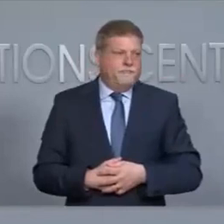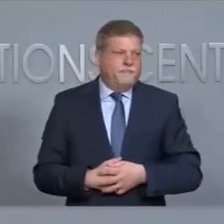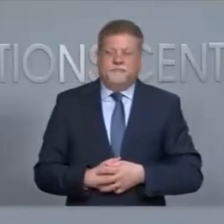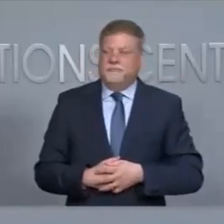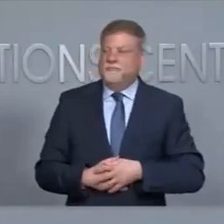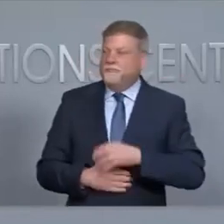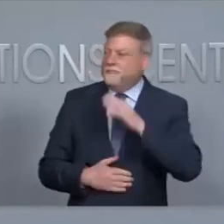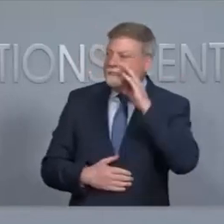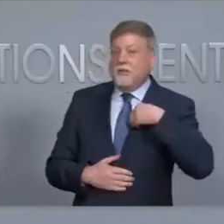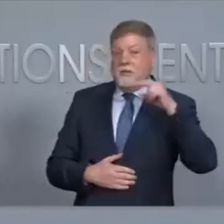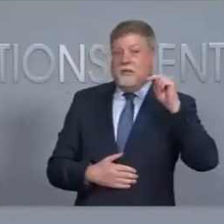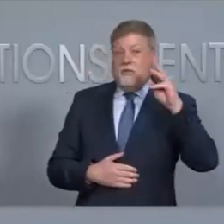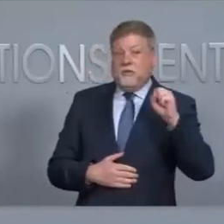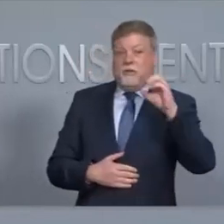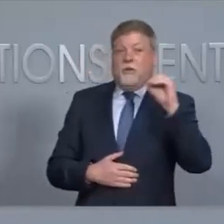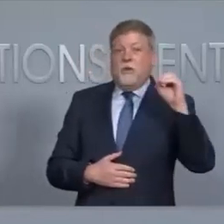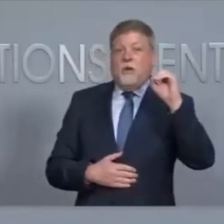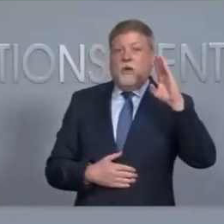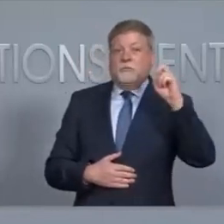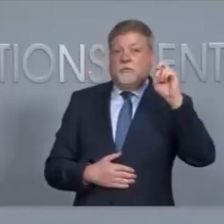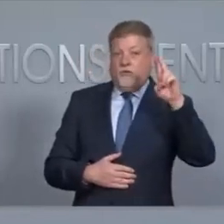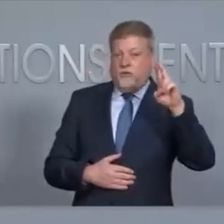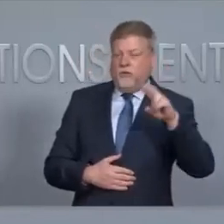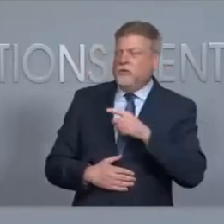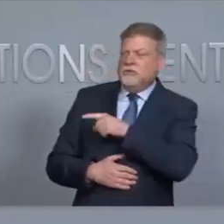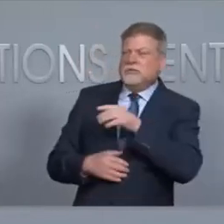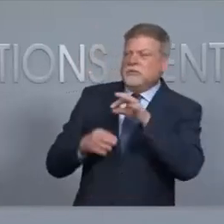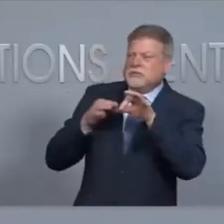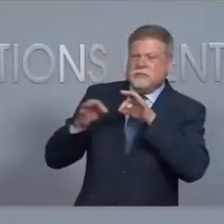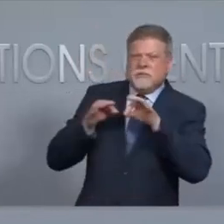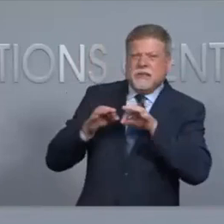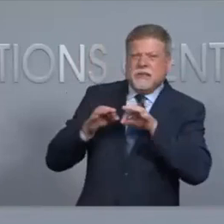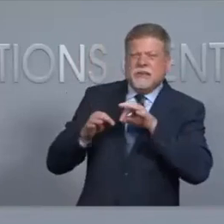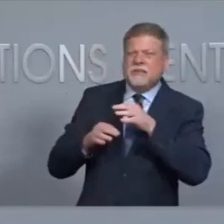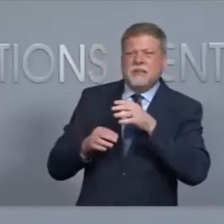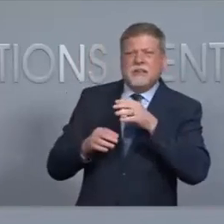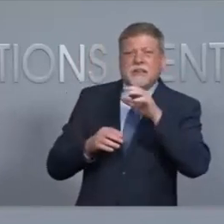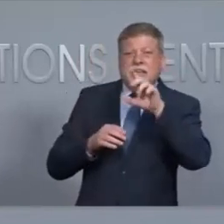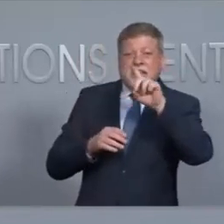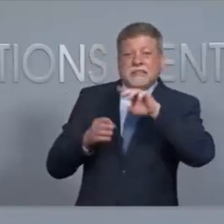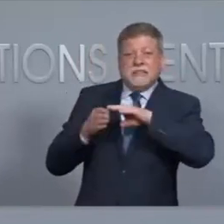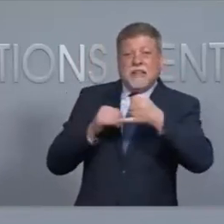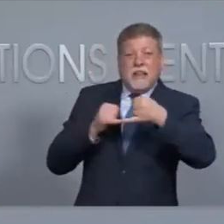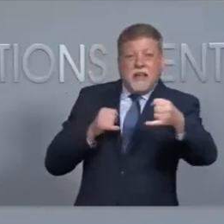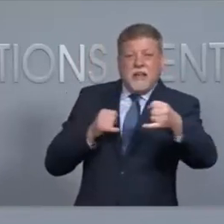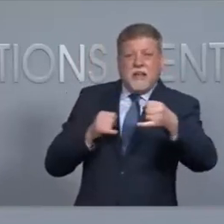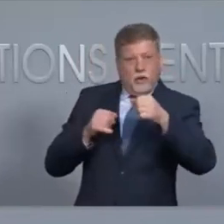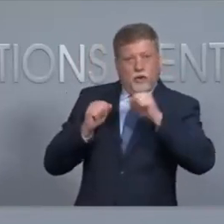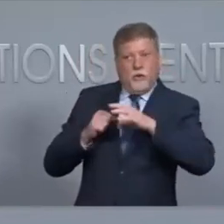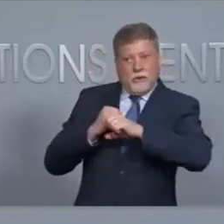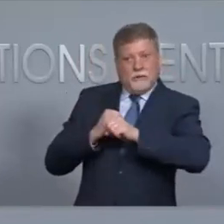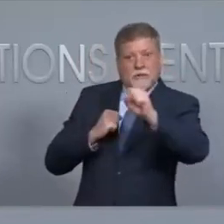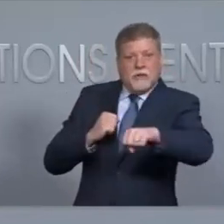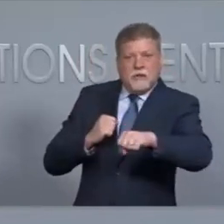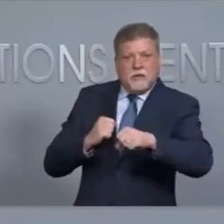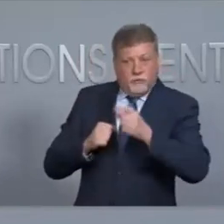Hi, Kyle Ingram with the News and Observer. Could you go over under what circumstances the deadline could be extended to some polling places and what the process is for doing that?